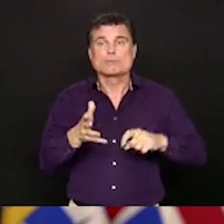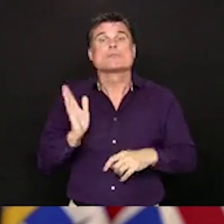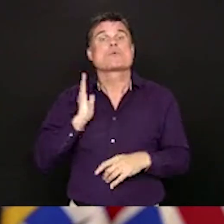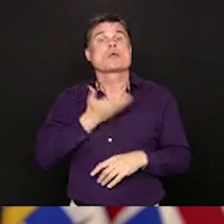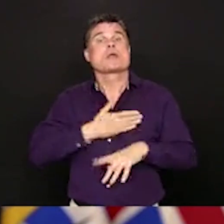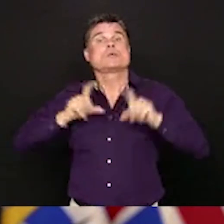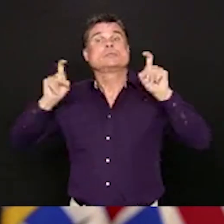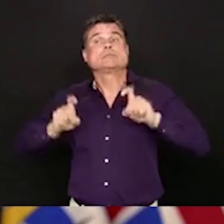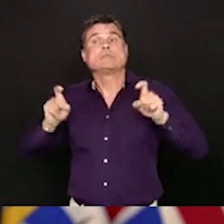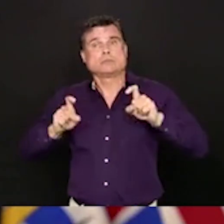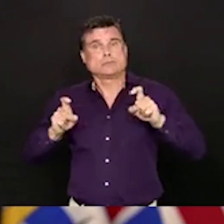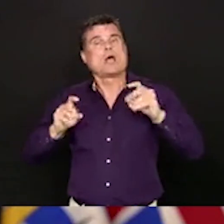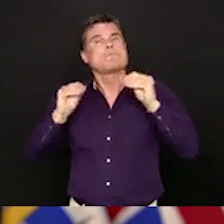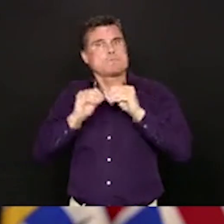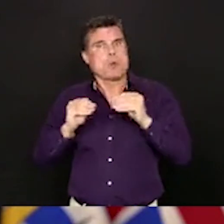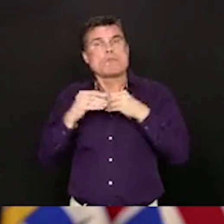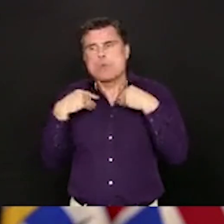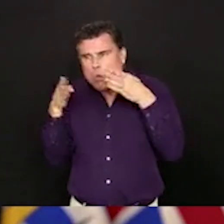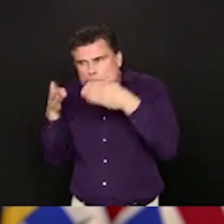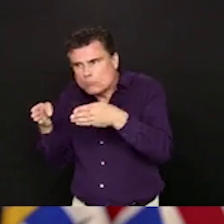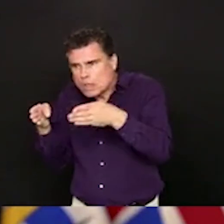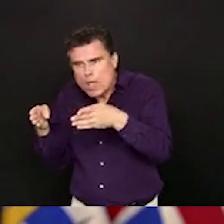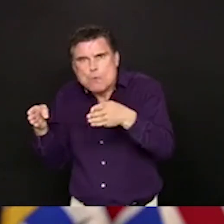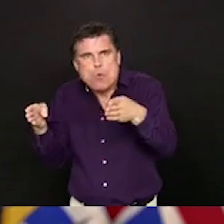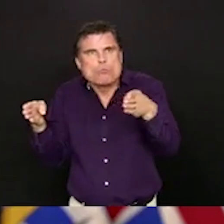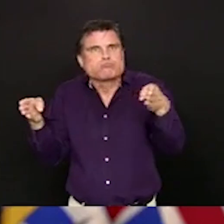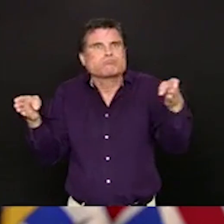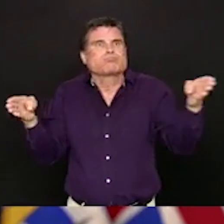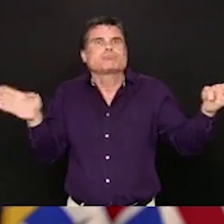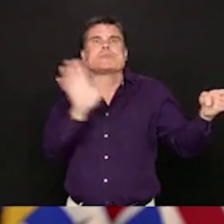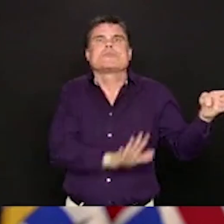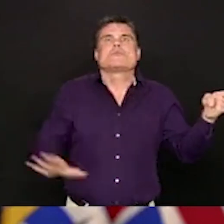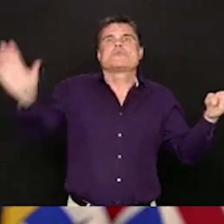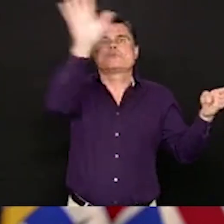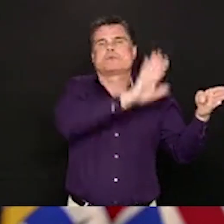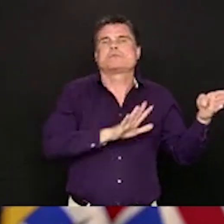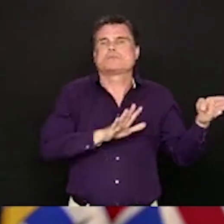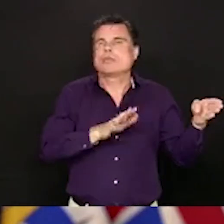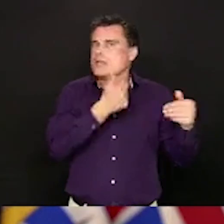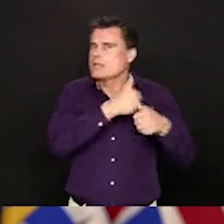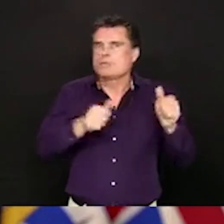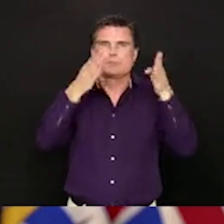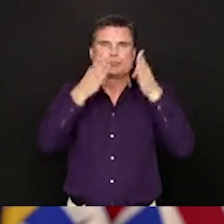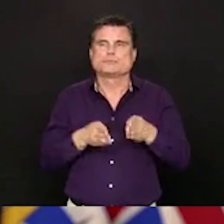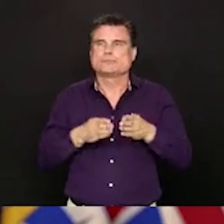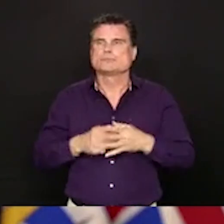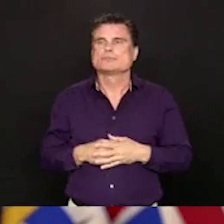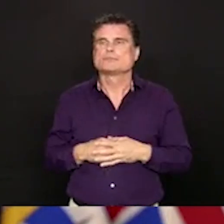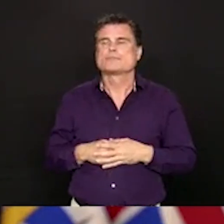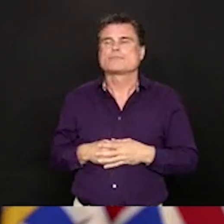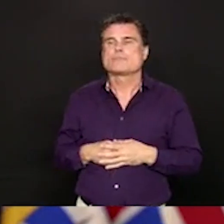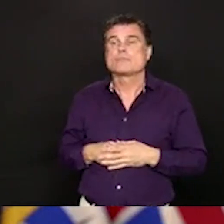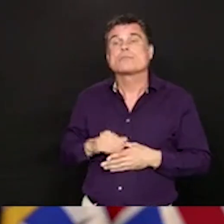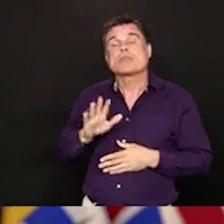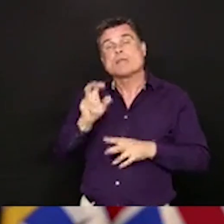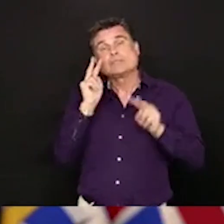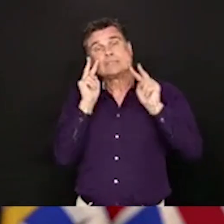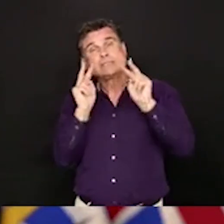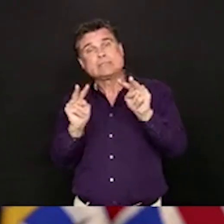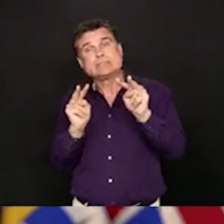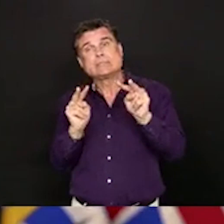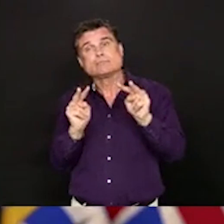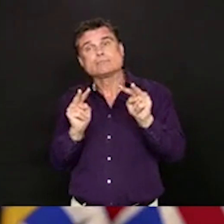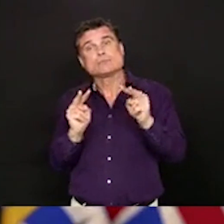very much dependent on us decreasing the numbers of new cases and new outbreaks and we do consider, for